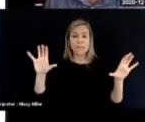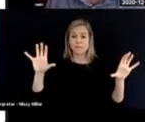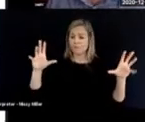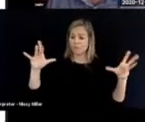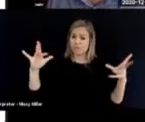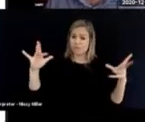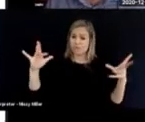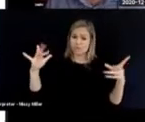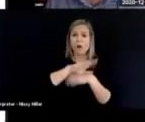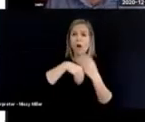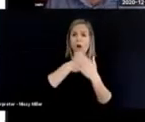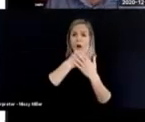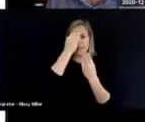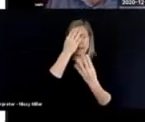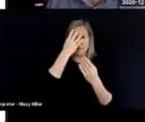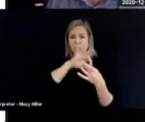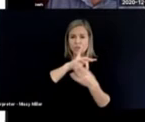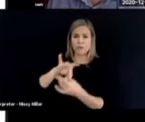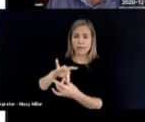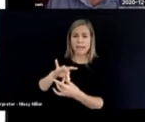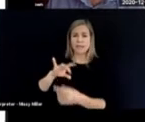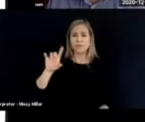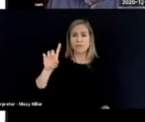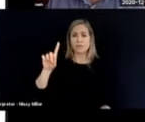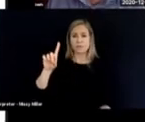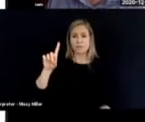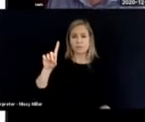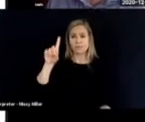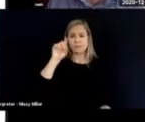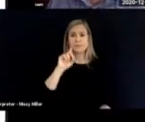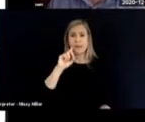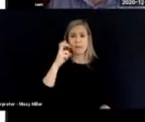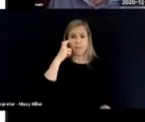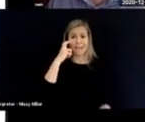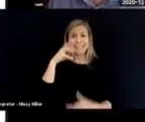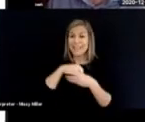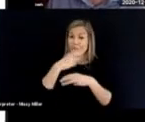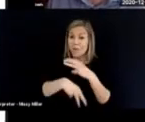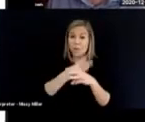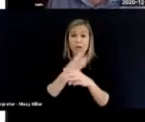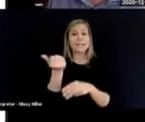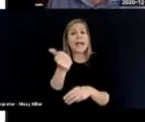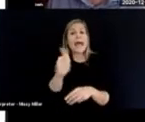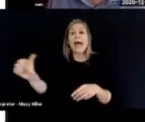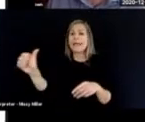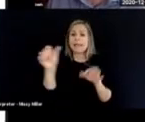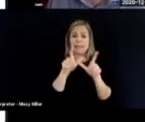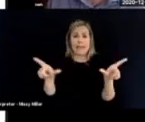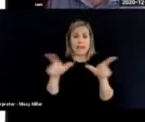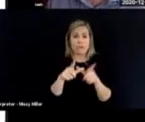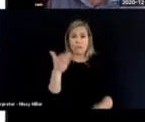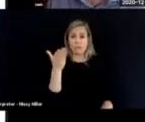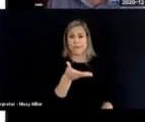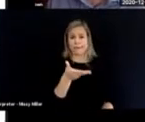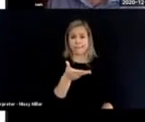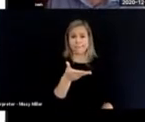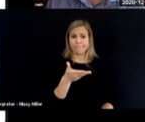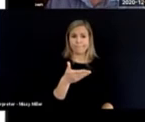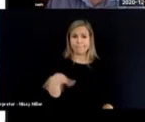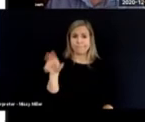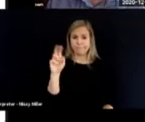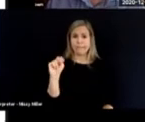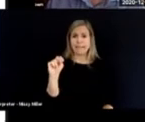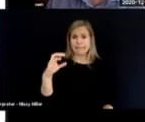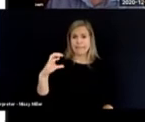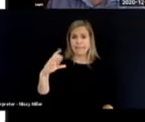information about deaf blindness in the world, in any language. And I've